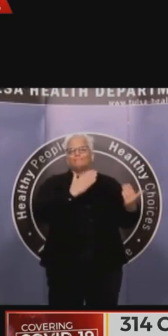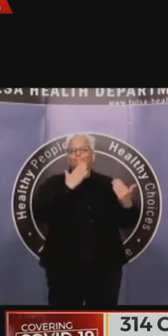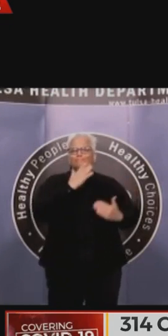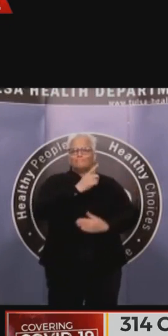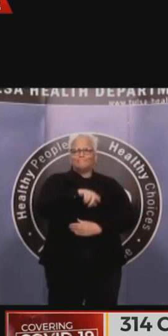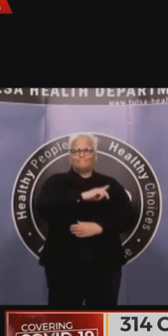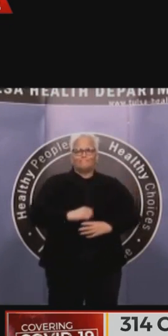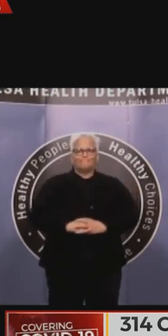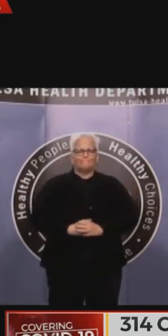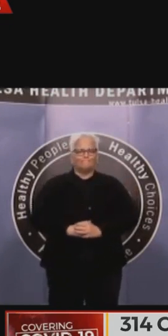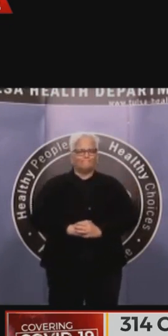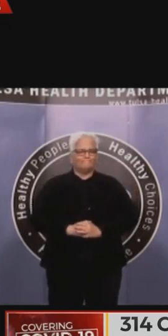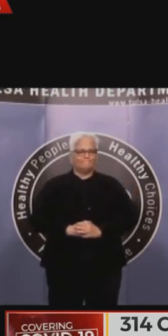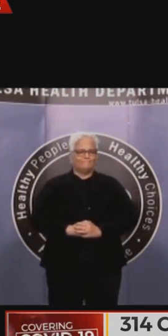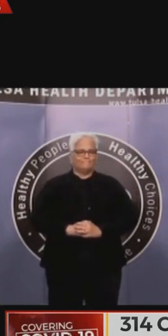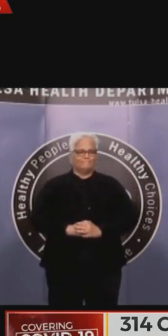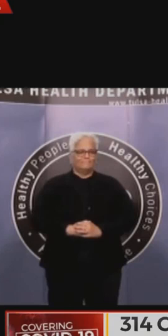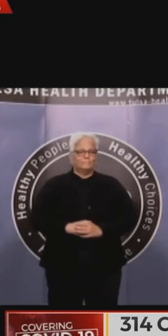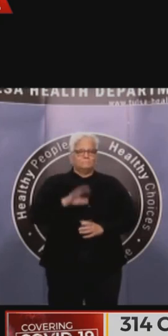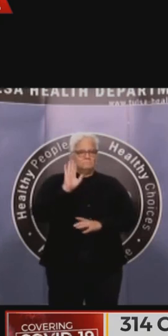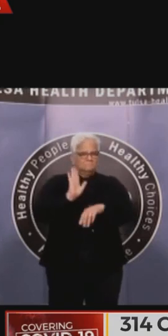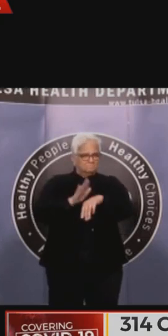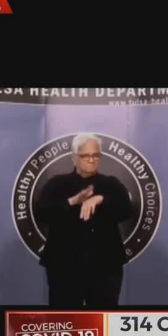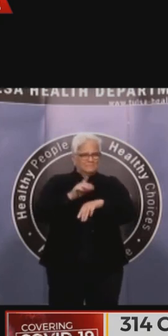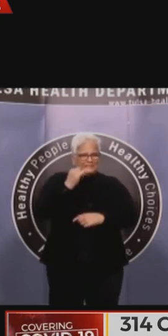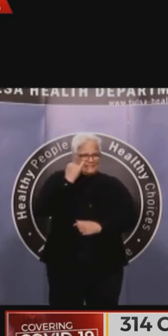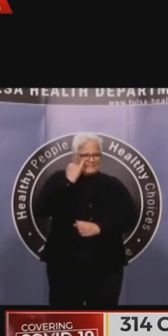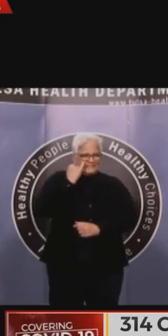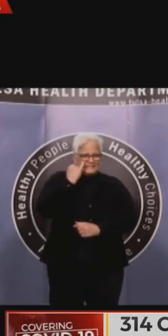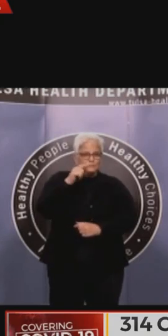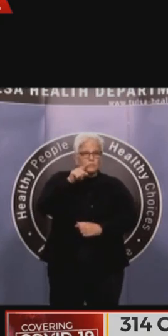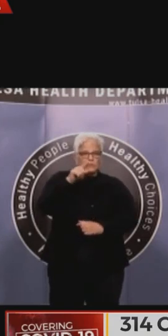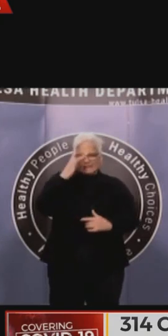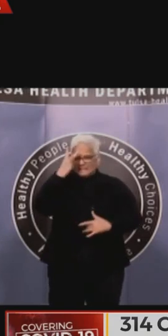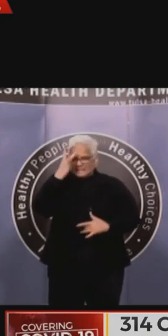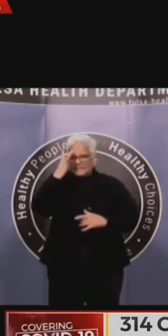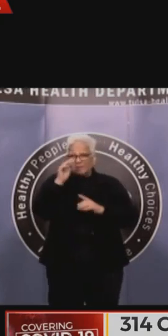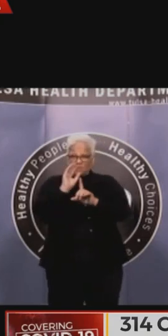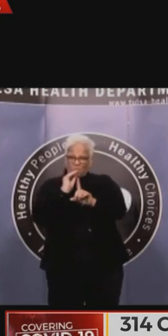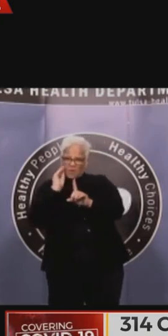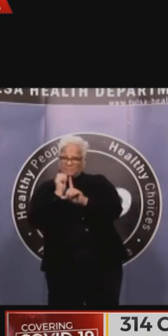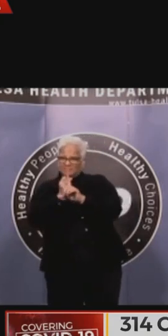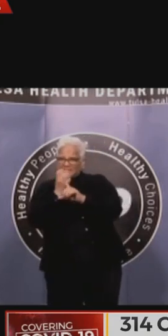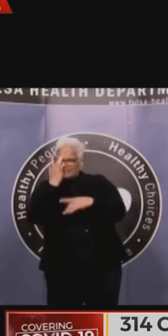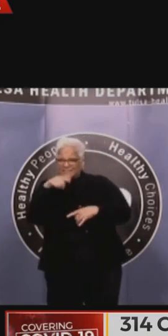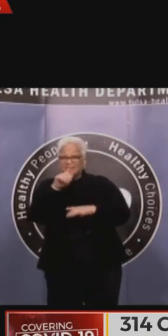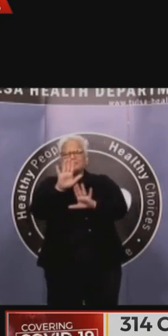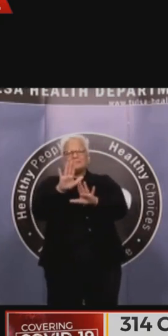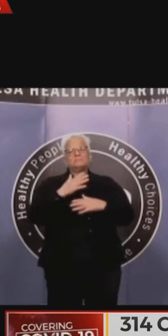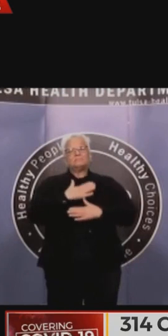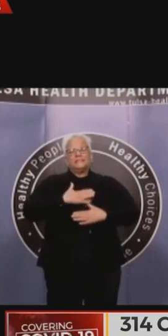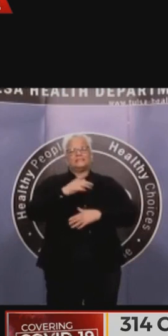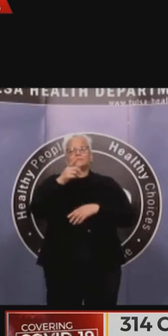the health of our haulers. One last thing I want to remind people of, and this is important at a